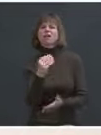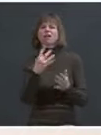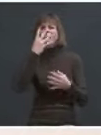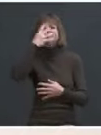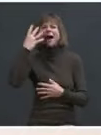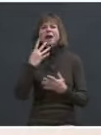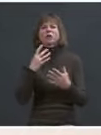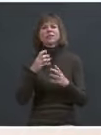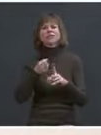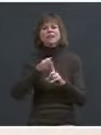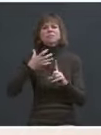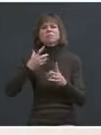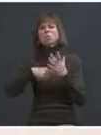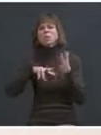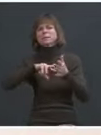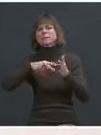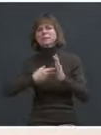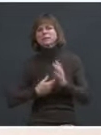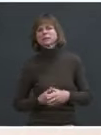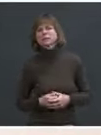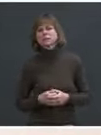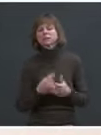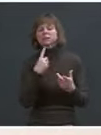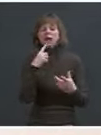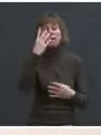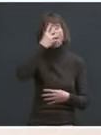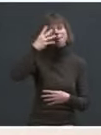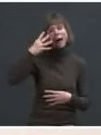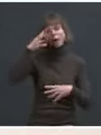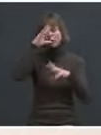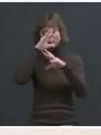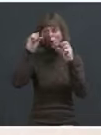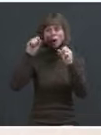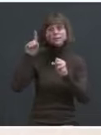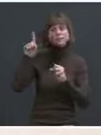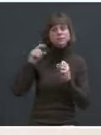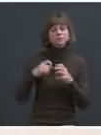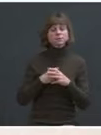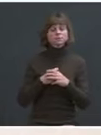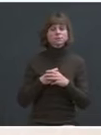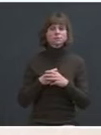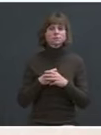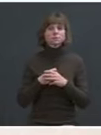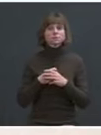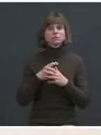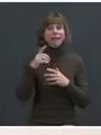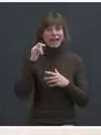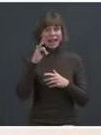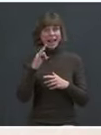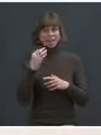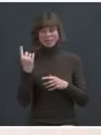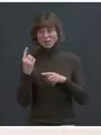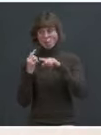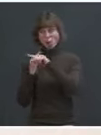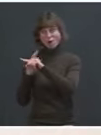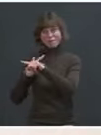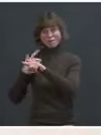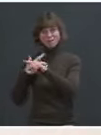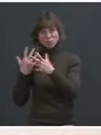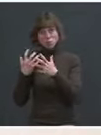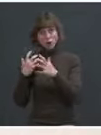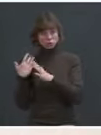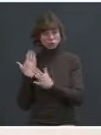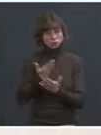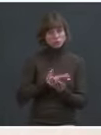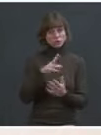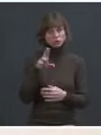they see him as the migrant president, and so many feel they're going to reach the United States. We need to work together to